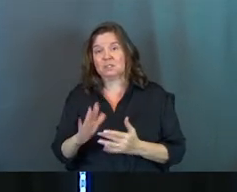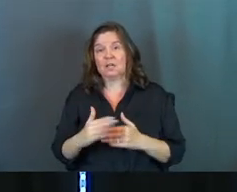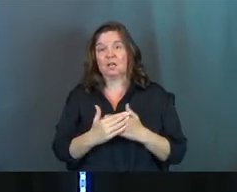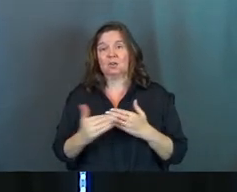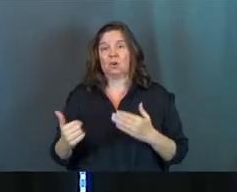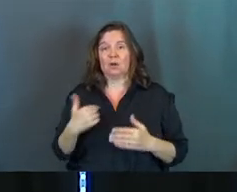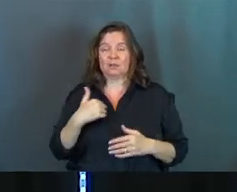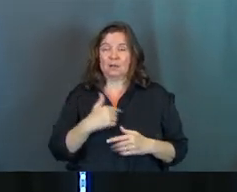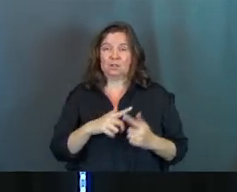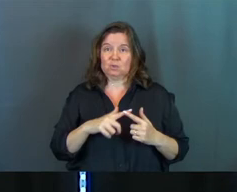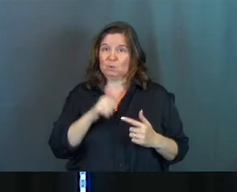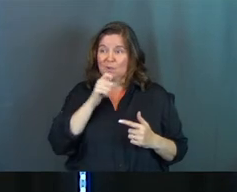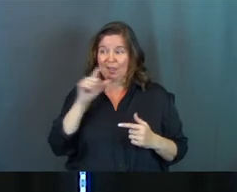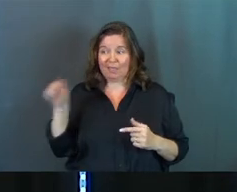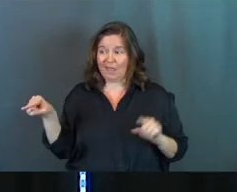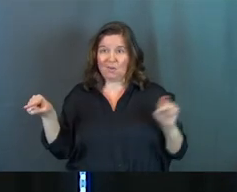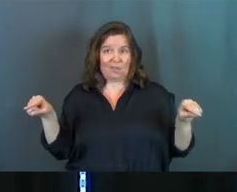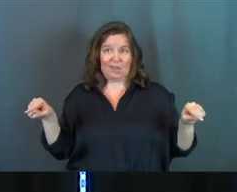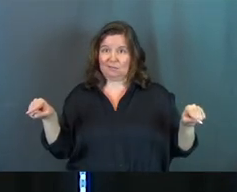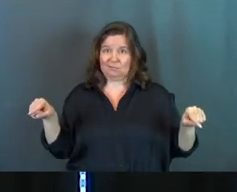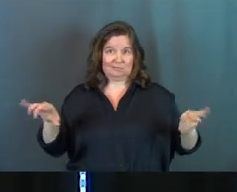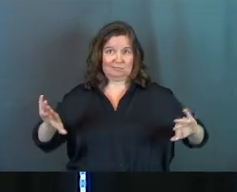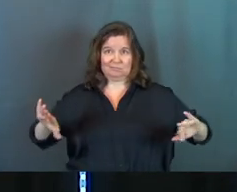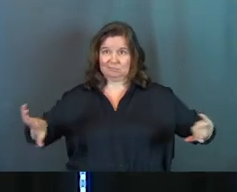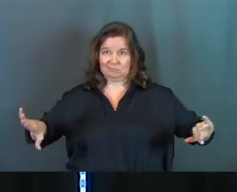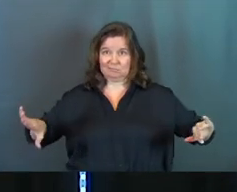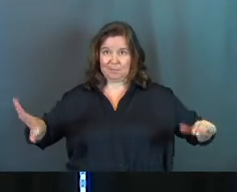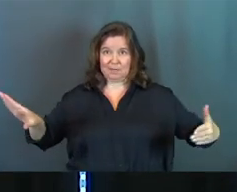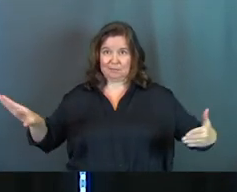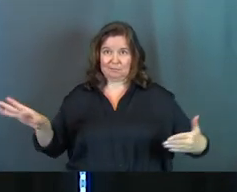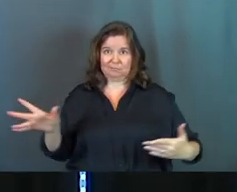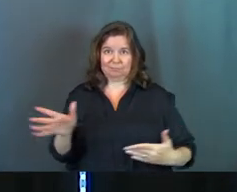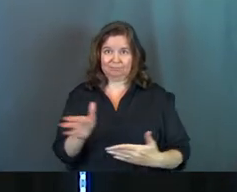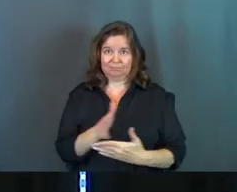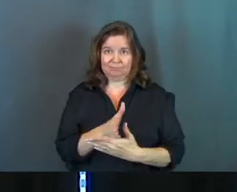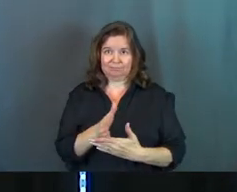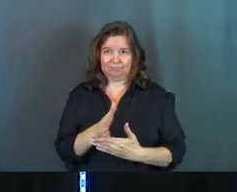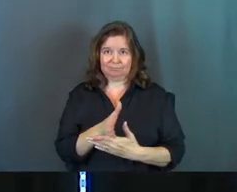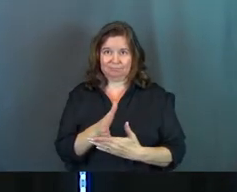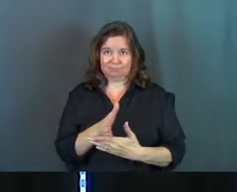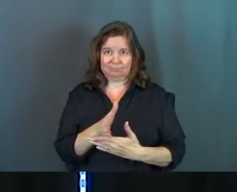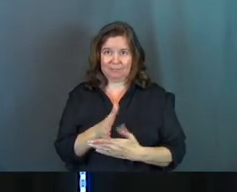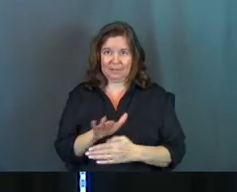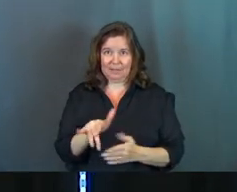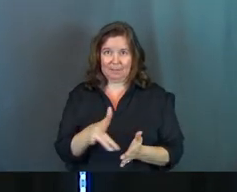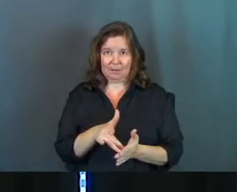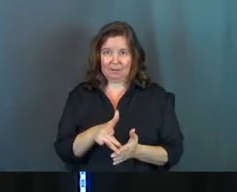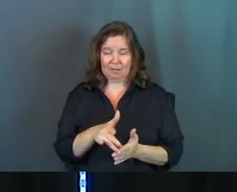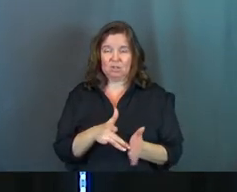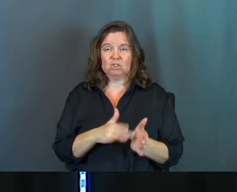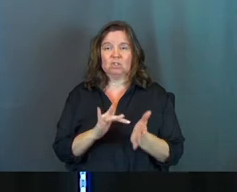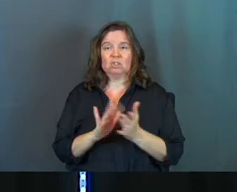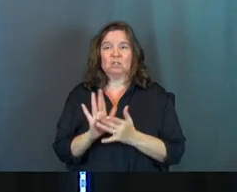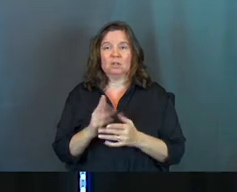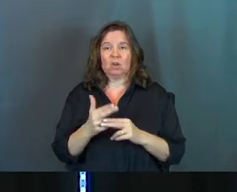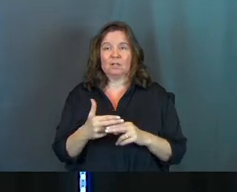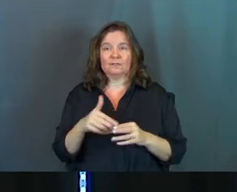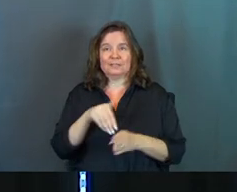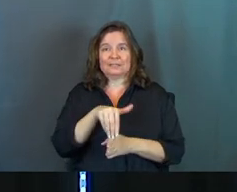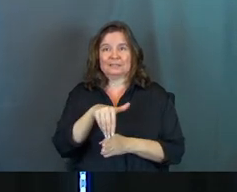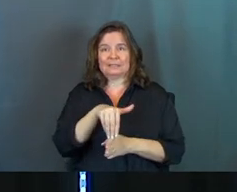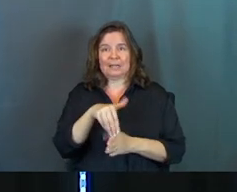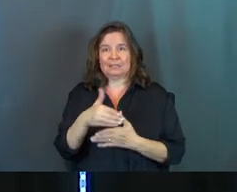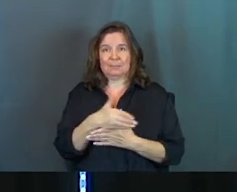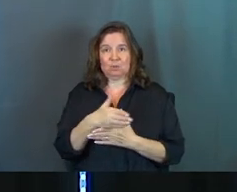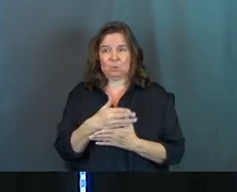has called us, of course, to neither one of those, but to be in the middle. I believe Jesus has called us to live in the tension between